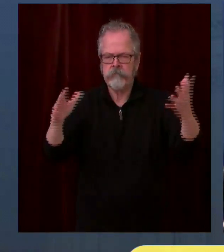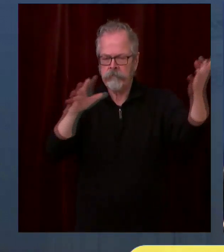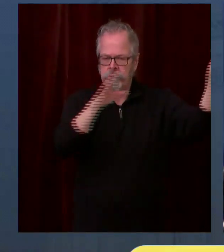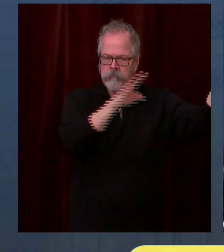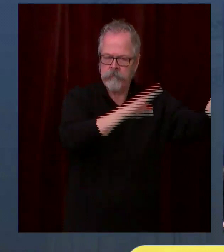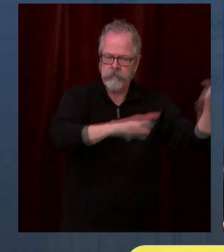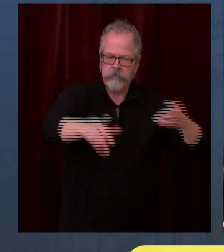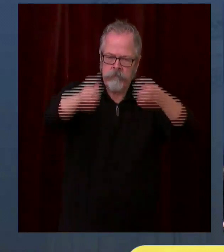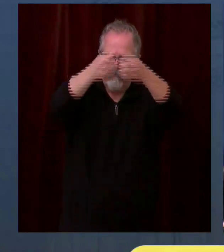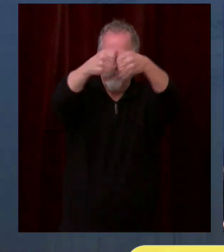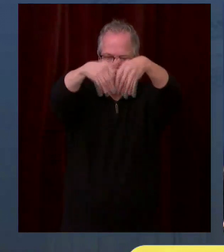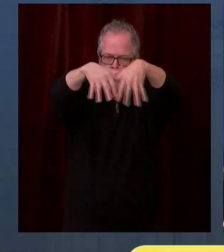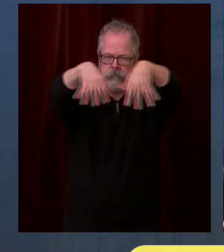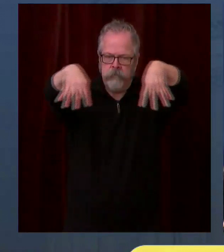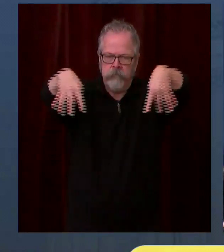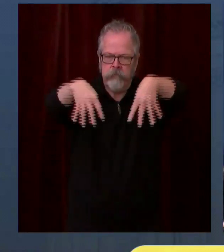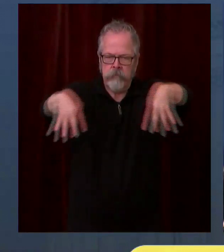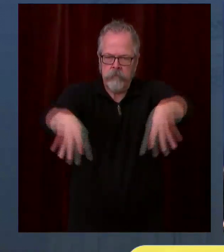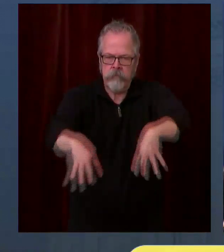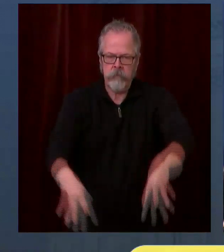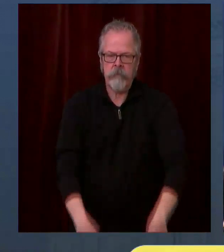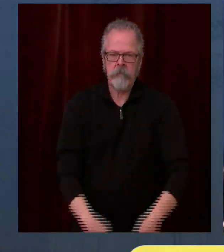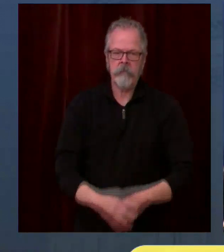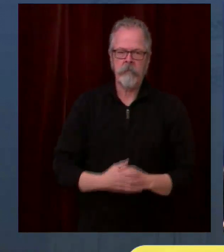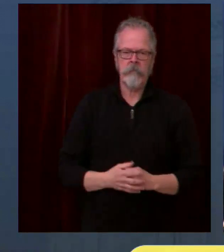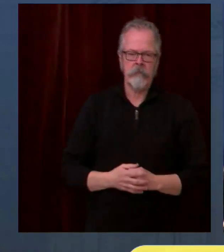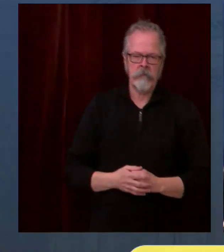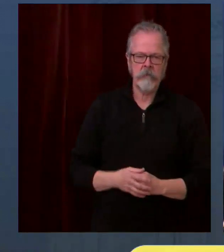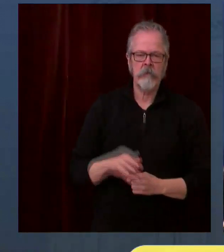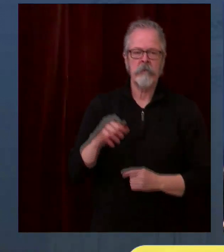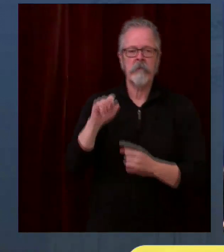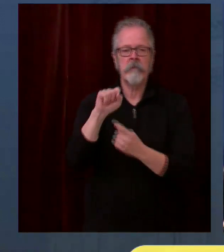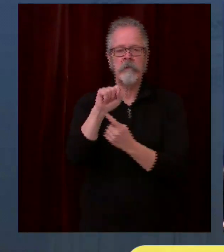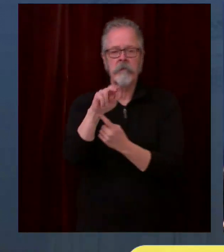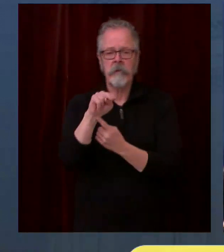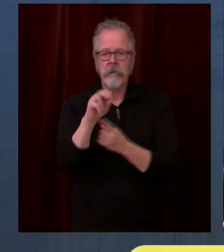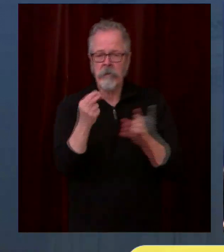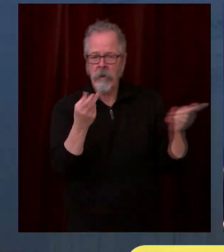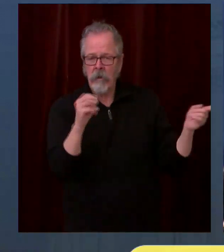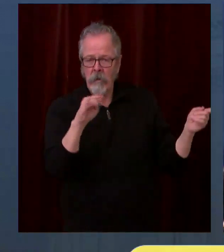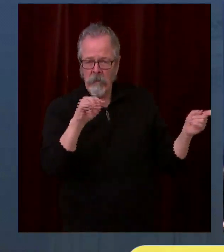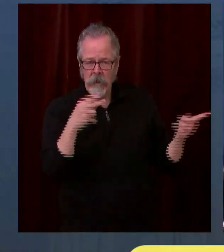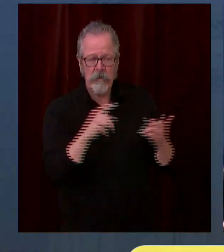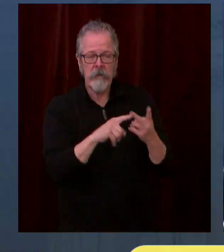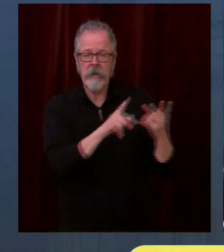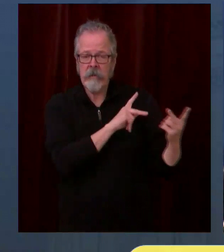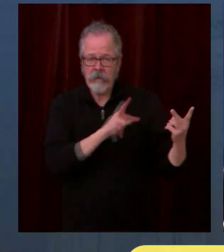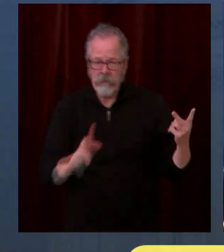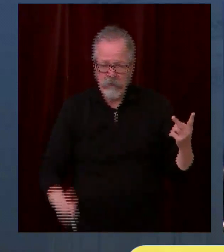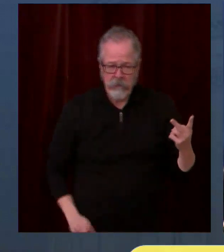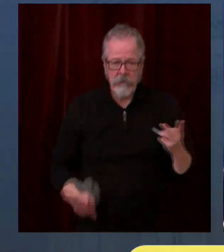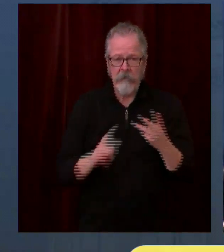We want to have statewide coverage in this degree, in this respect.